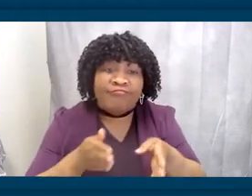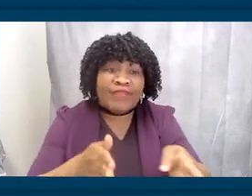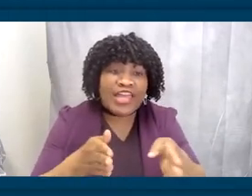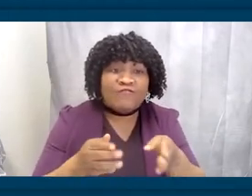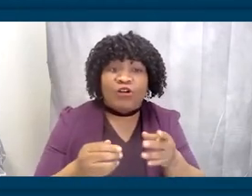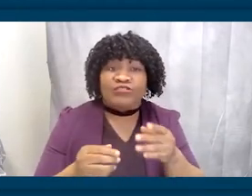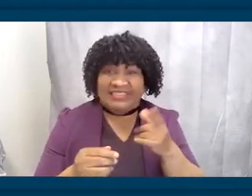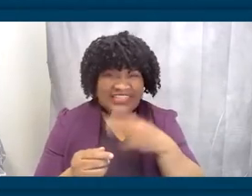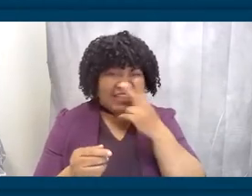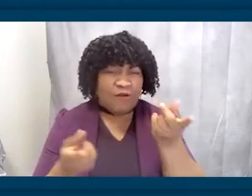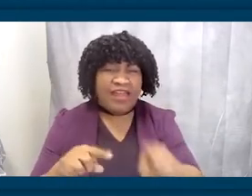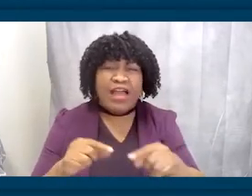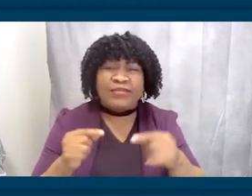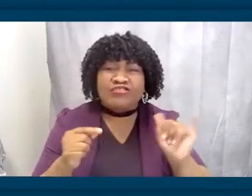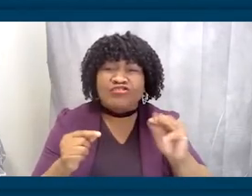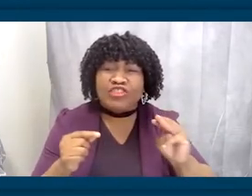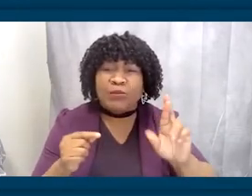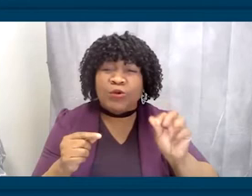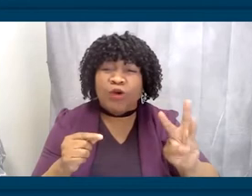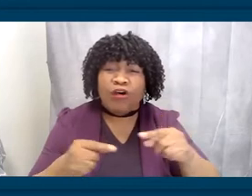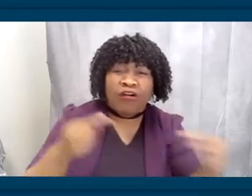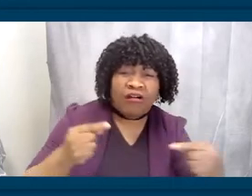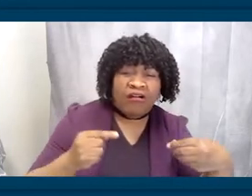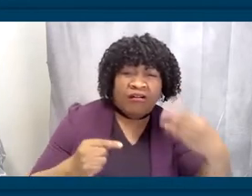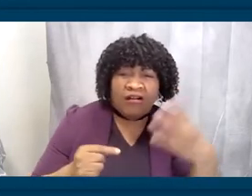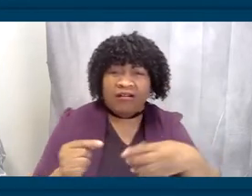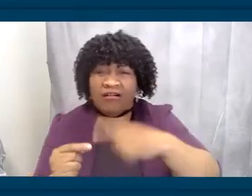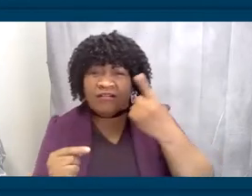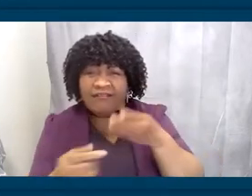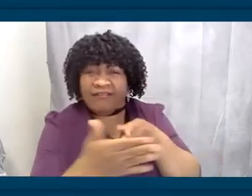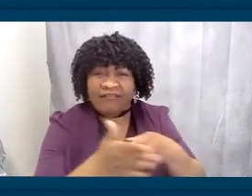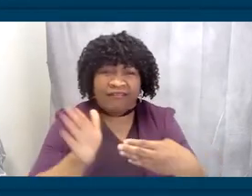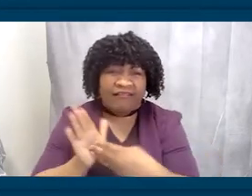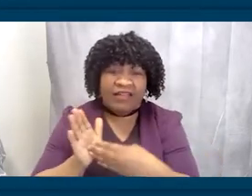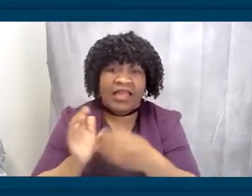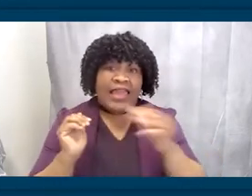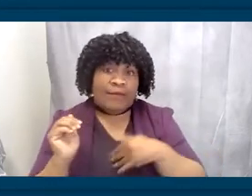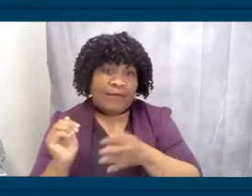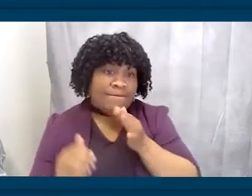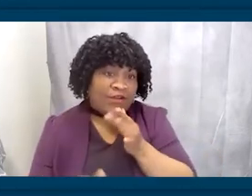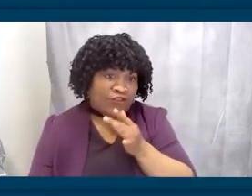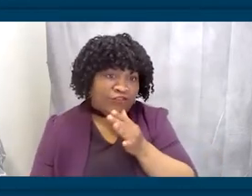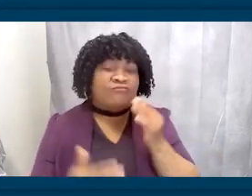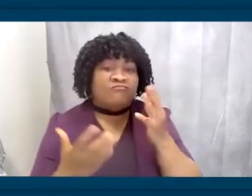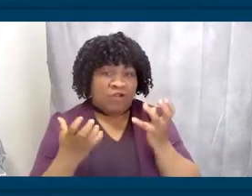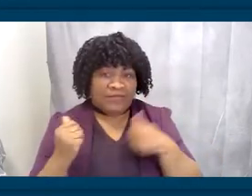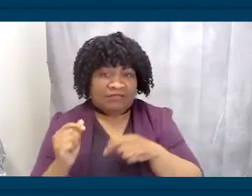mother, propelled me to college, then law school, and all the way to working for Representative Clyburn in Congress.